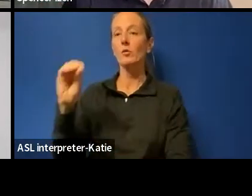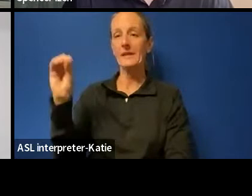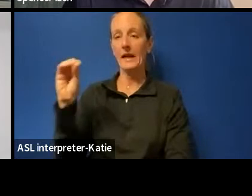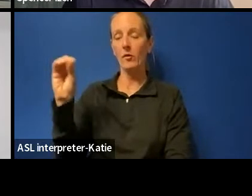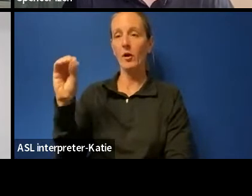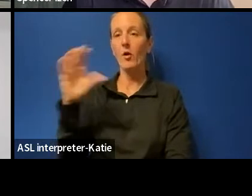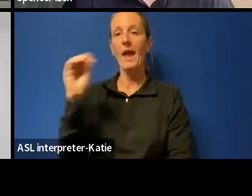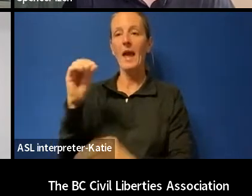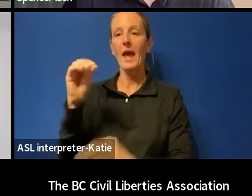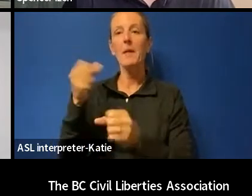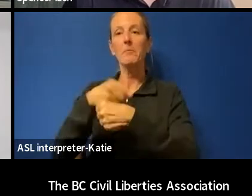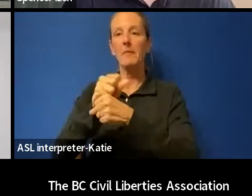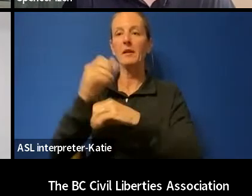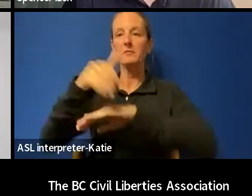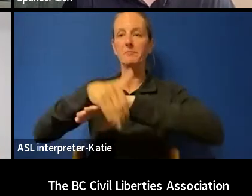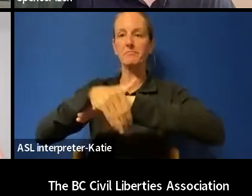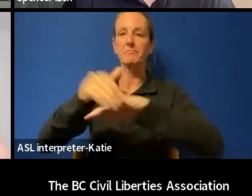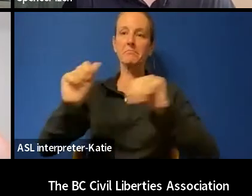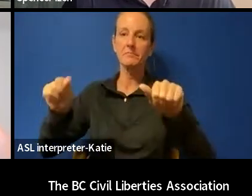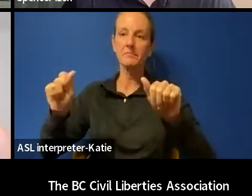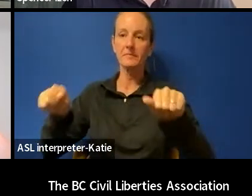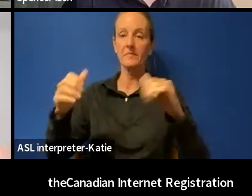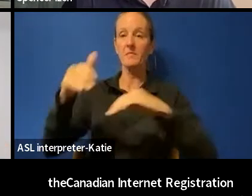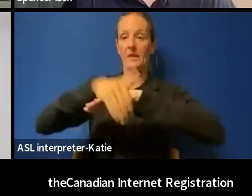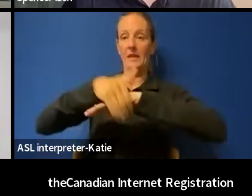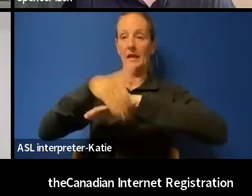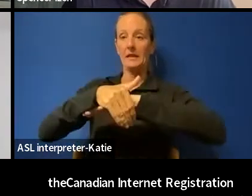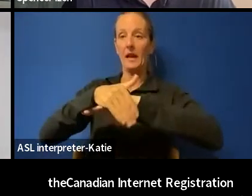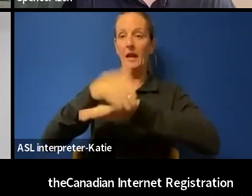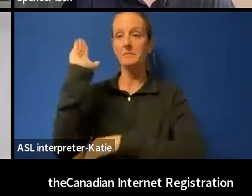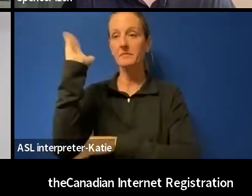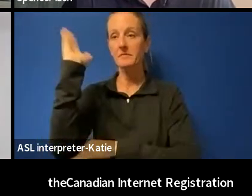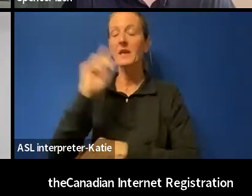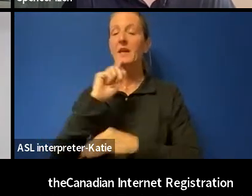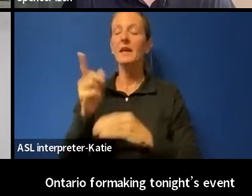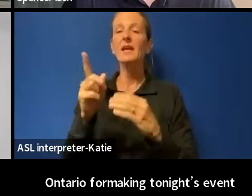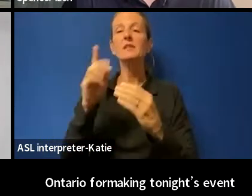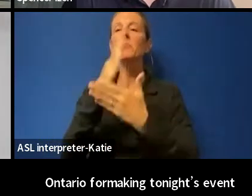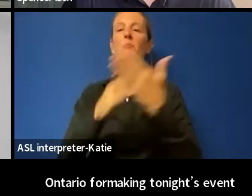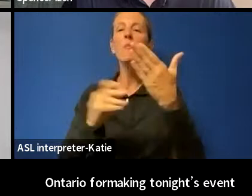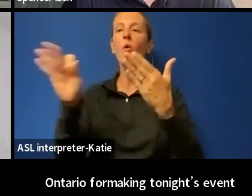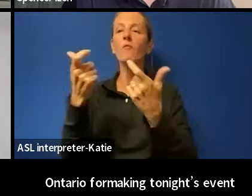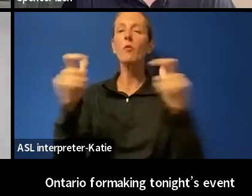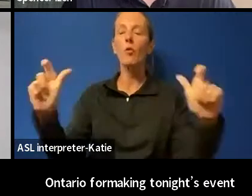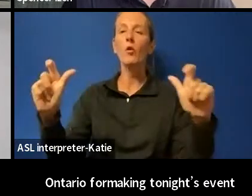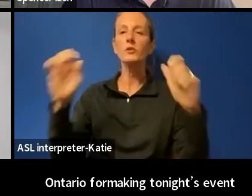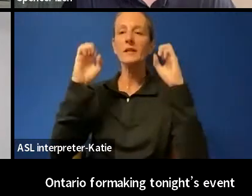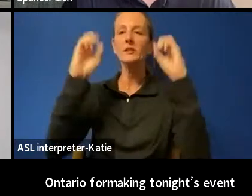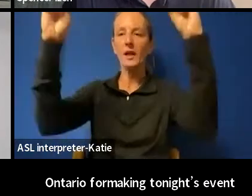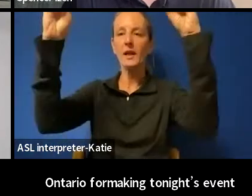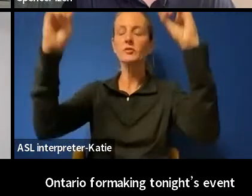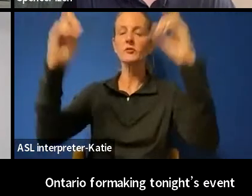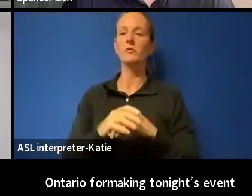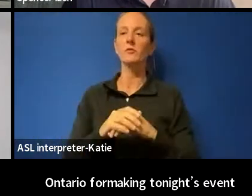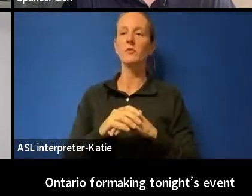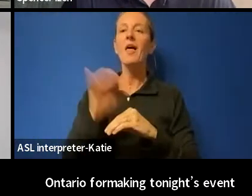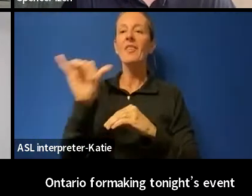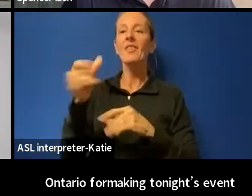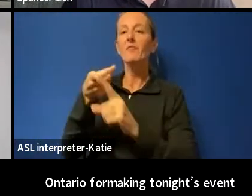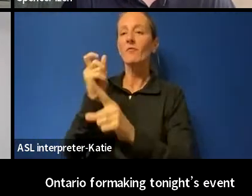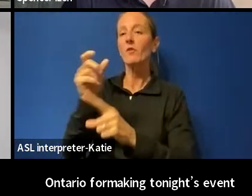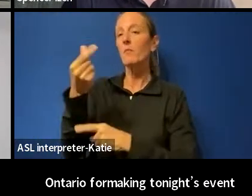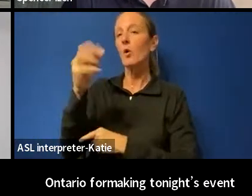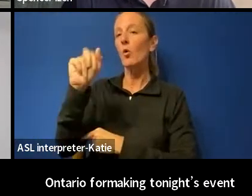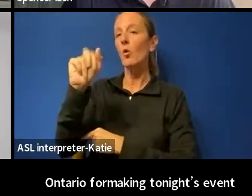possible. Tonight's presentation is part of a larger educational project supported by a grant from CIRA's Community Investment